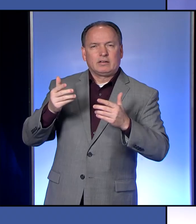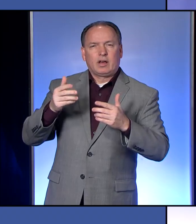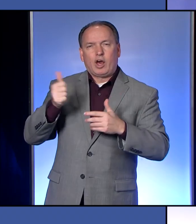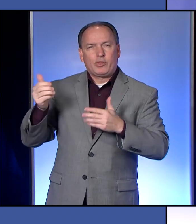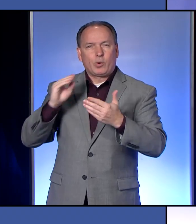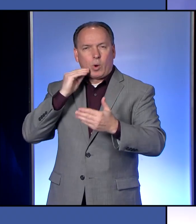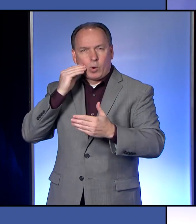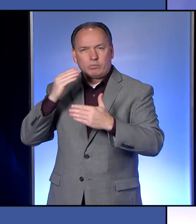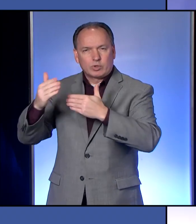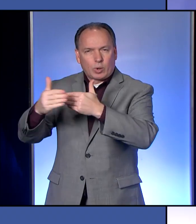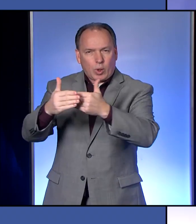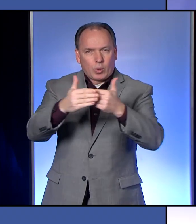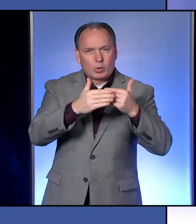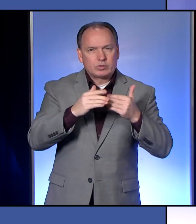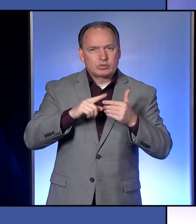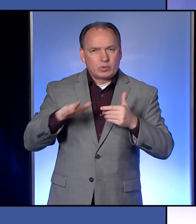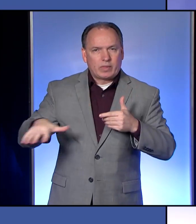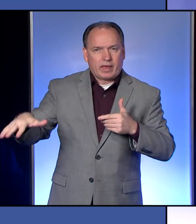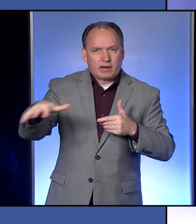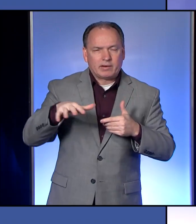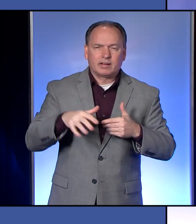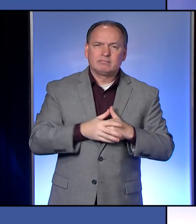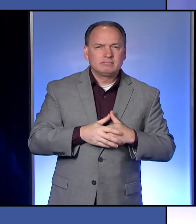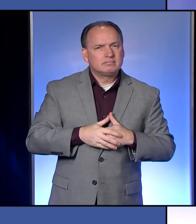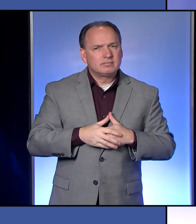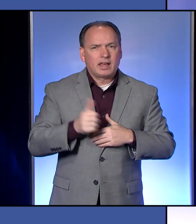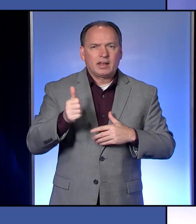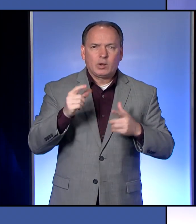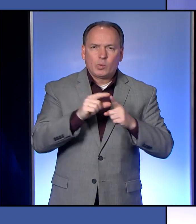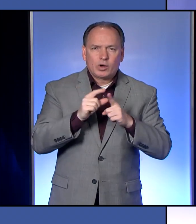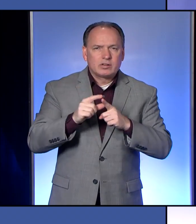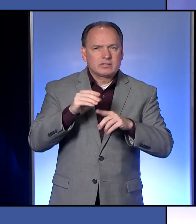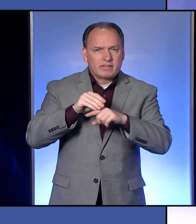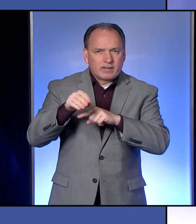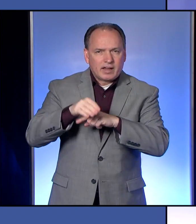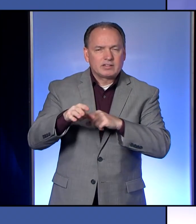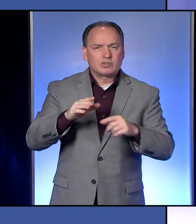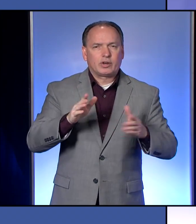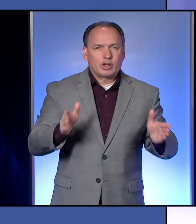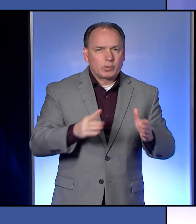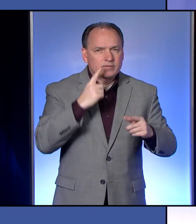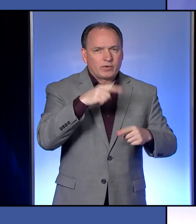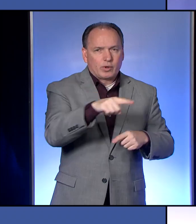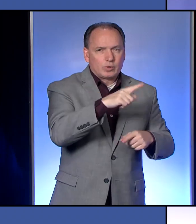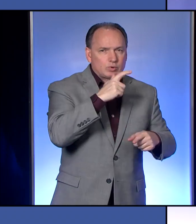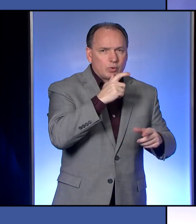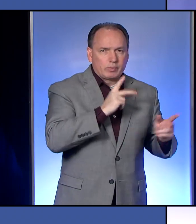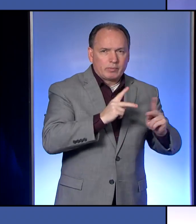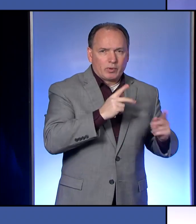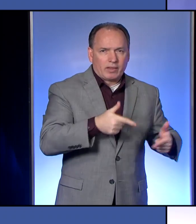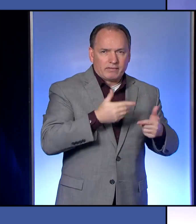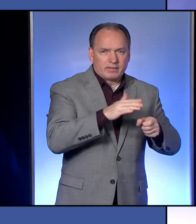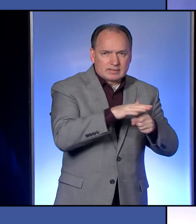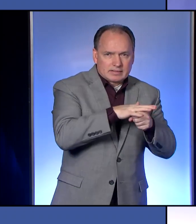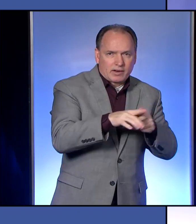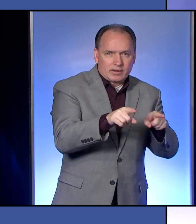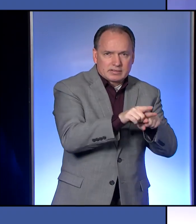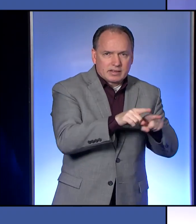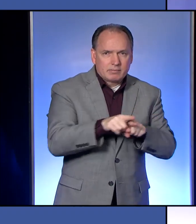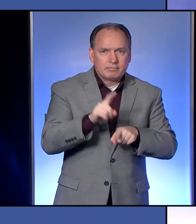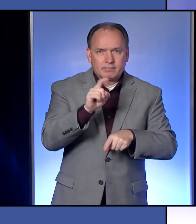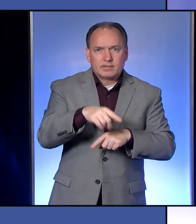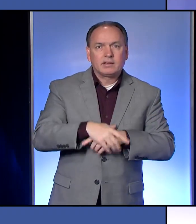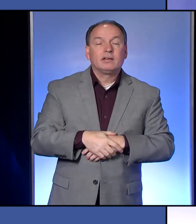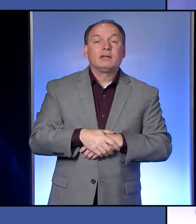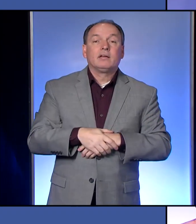a lot of row houses in the area. So I guess, you have any words of encouragement, advice for those residents living in that area? So what I would say to